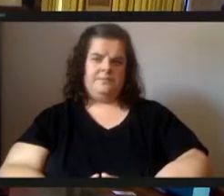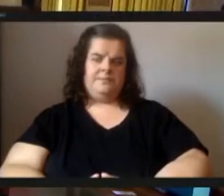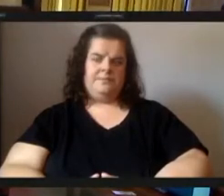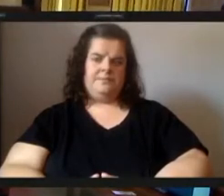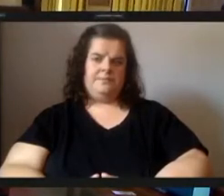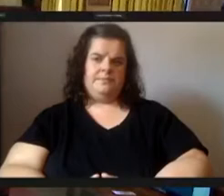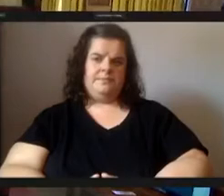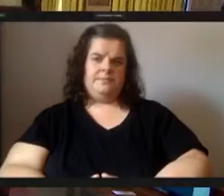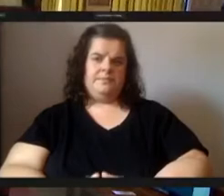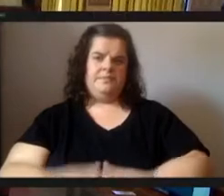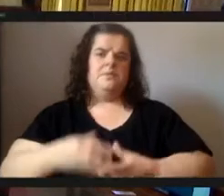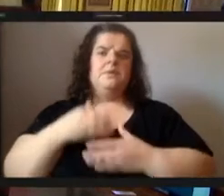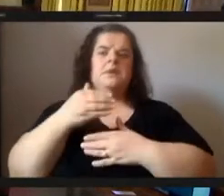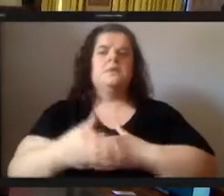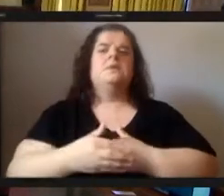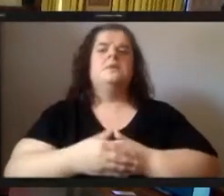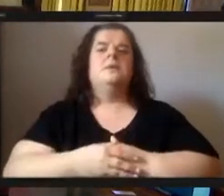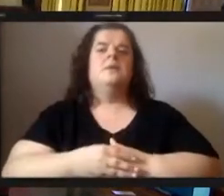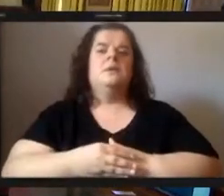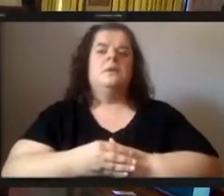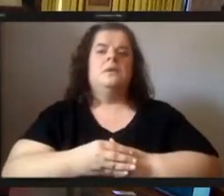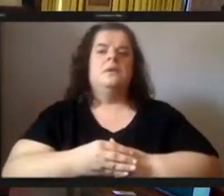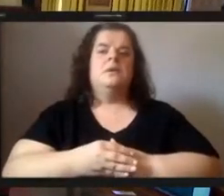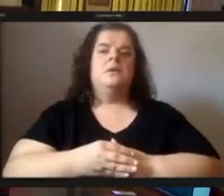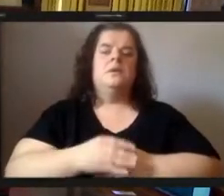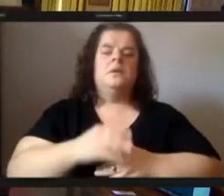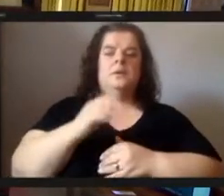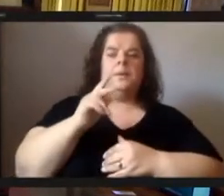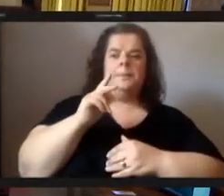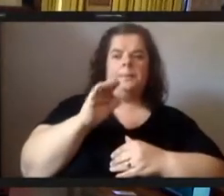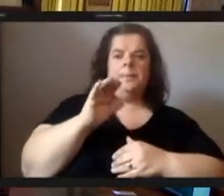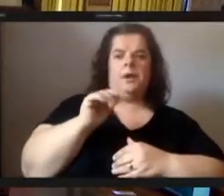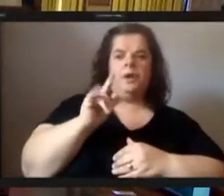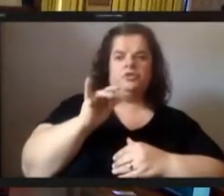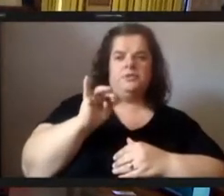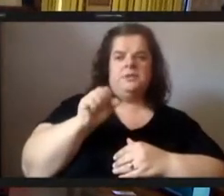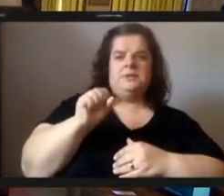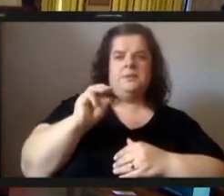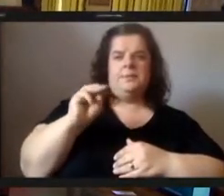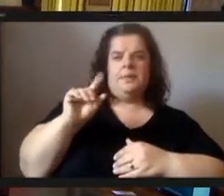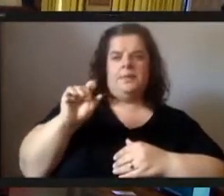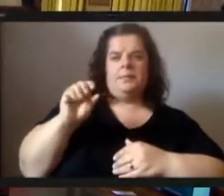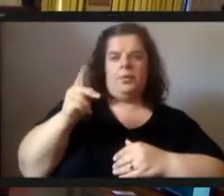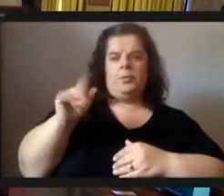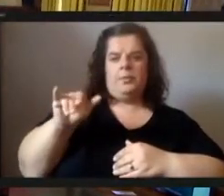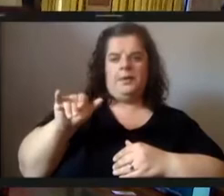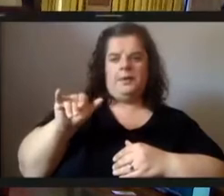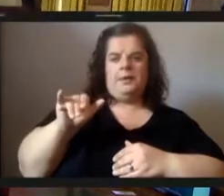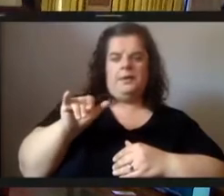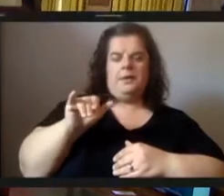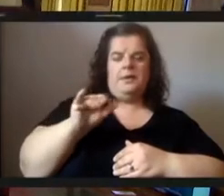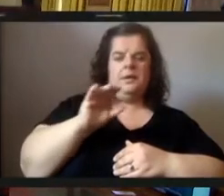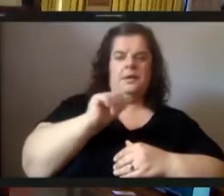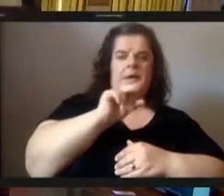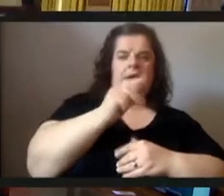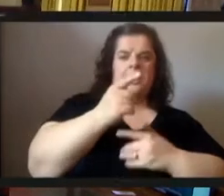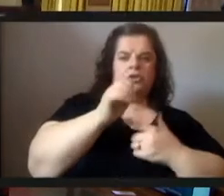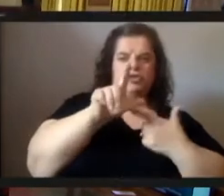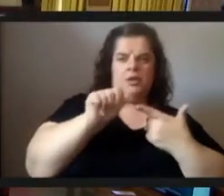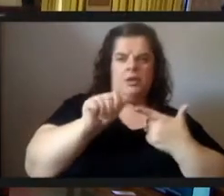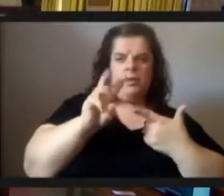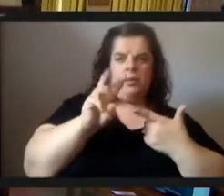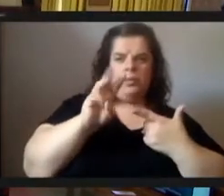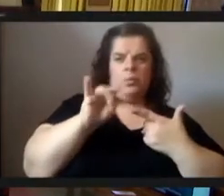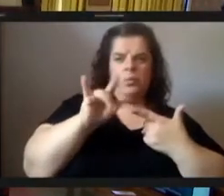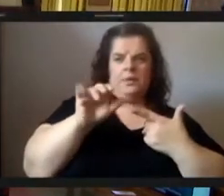next up we have patrice polamope and angela williams followed by angela williams excuse me